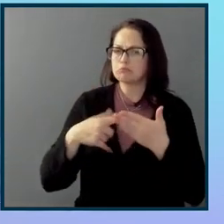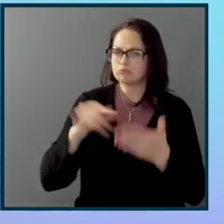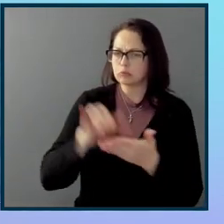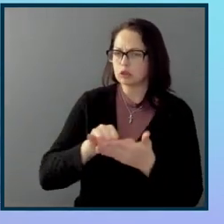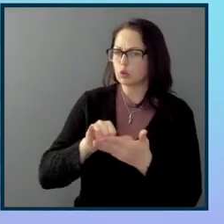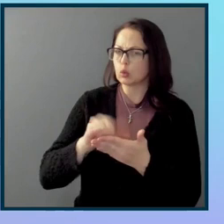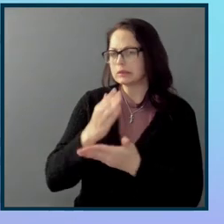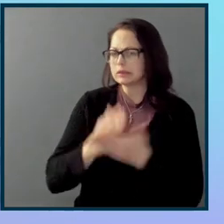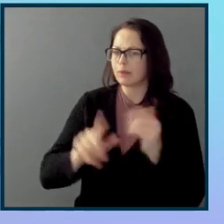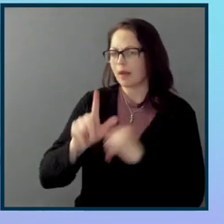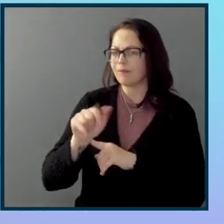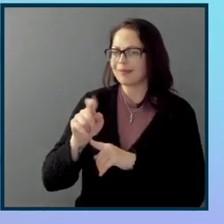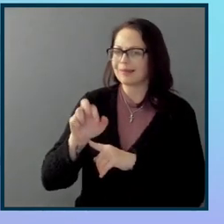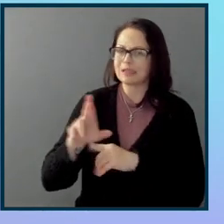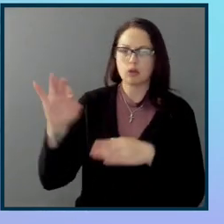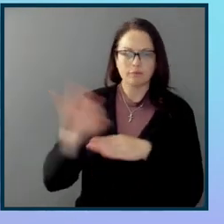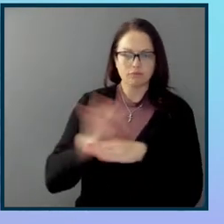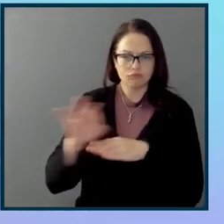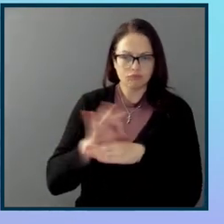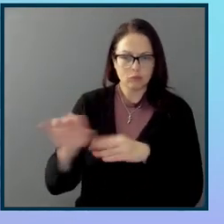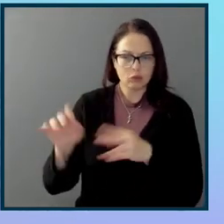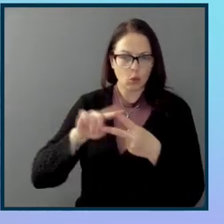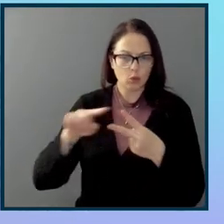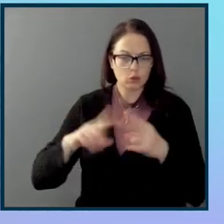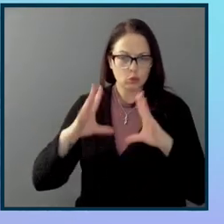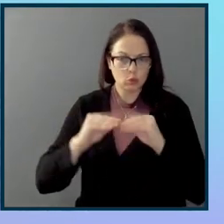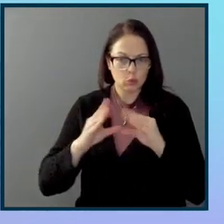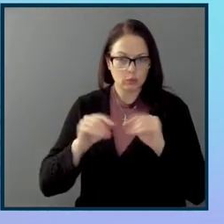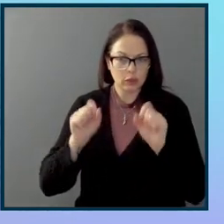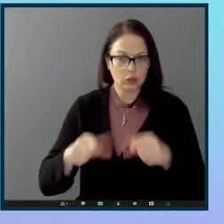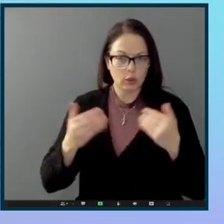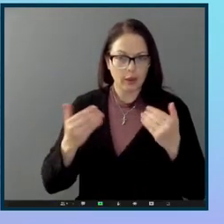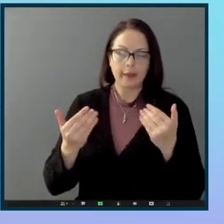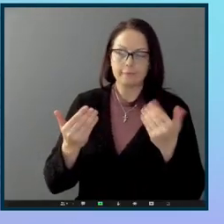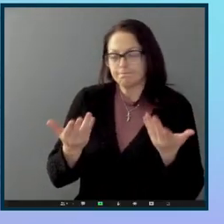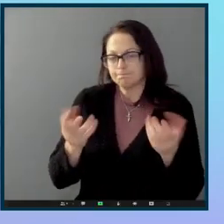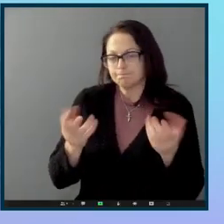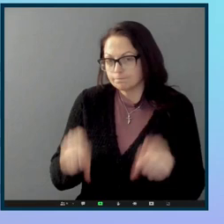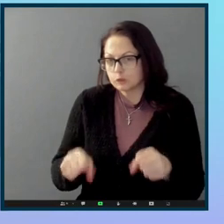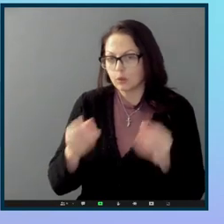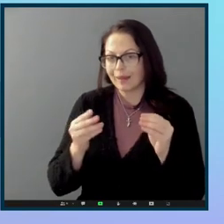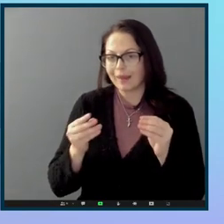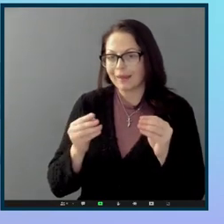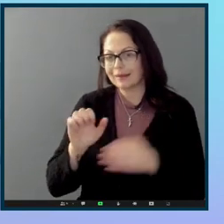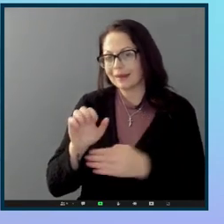functionality. So there's at least those two sessions that you can go and you can see the two different ways of embedding